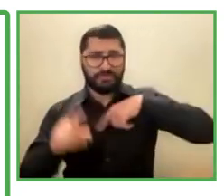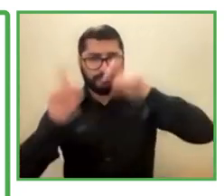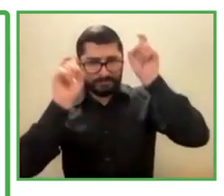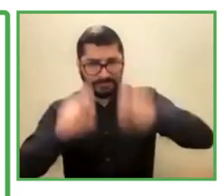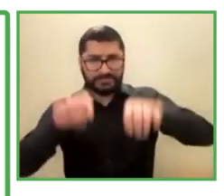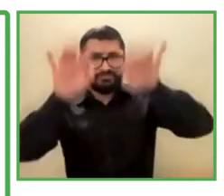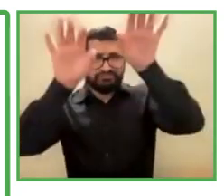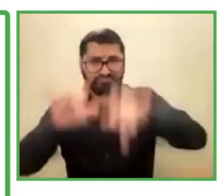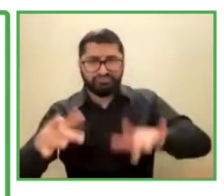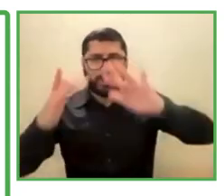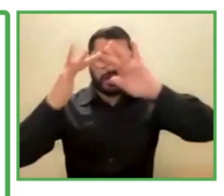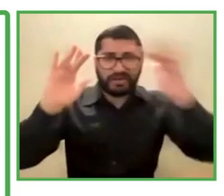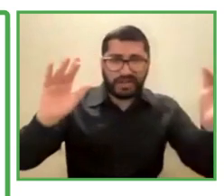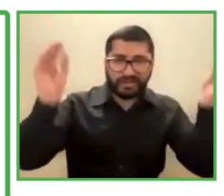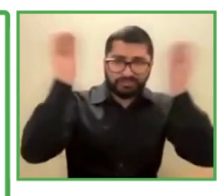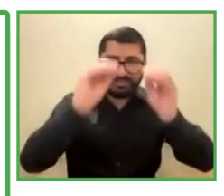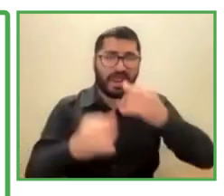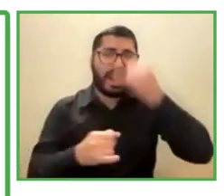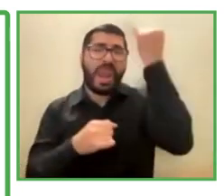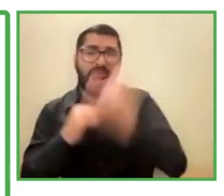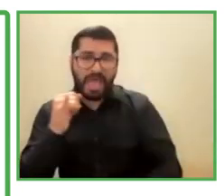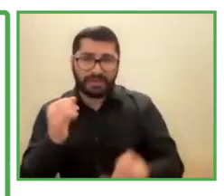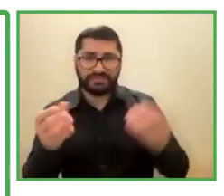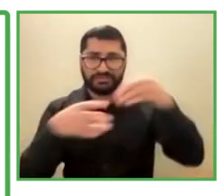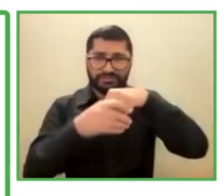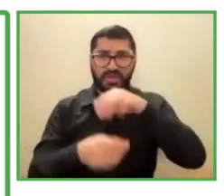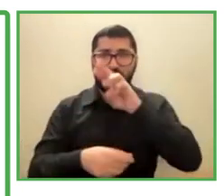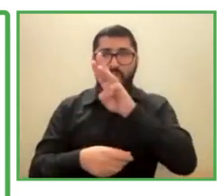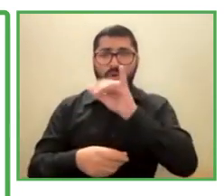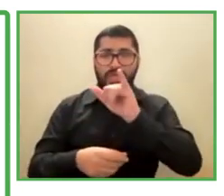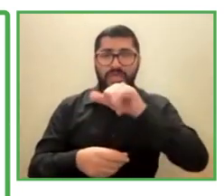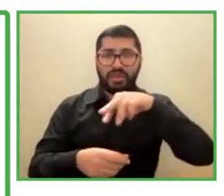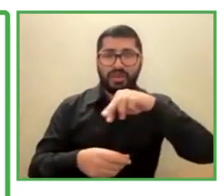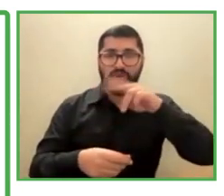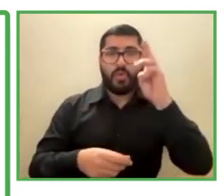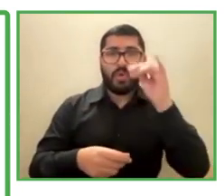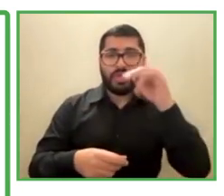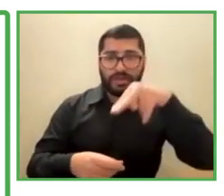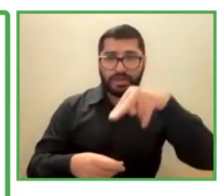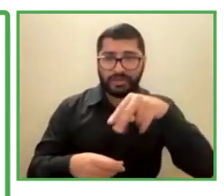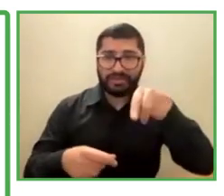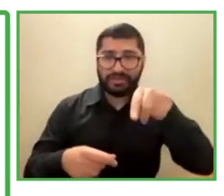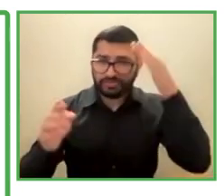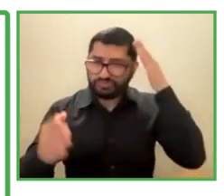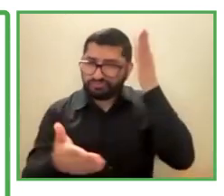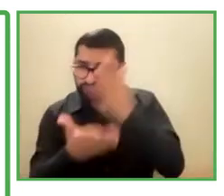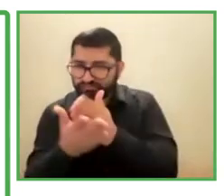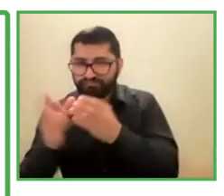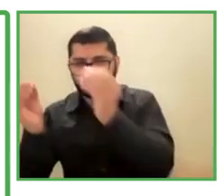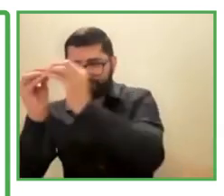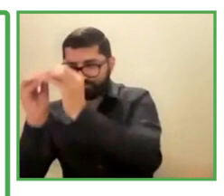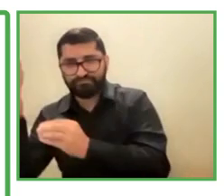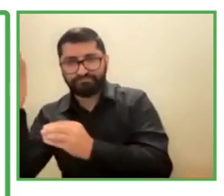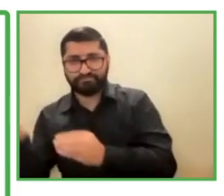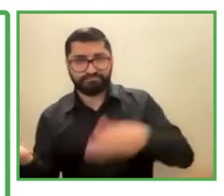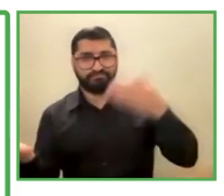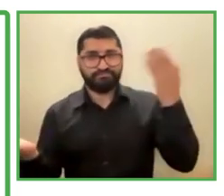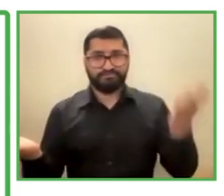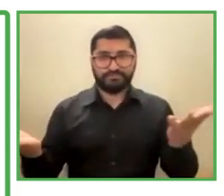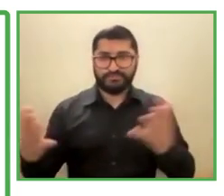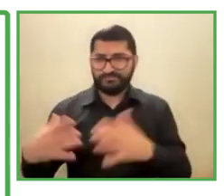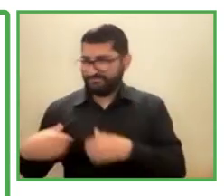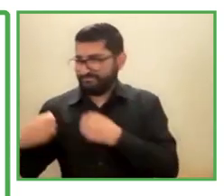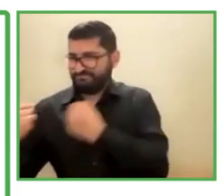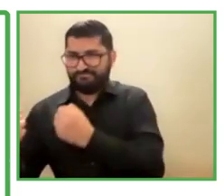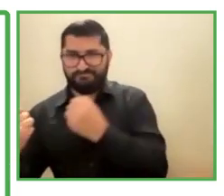This is not a cliche. This is key because this is in philanthropy. There has to be certain demands on